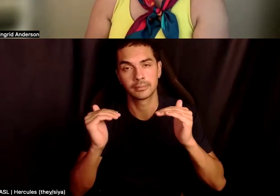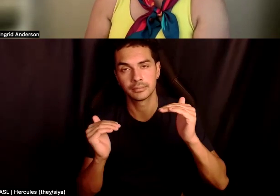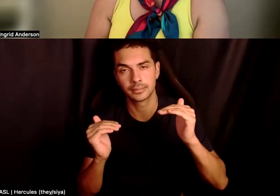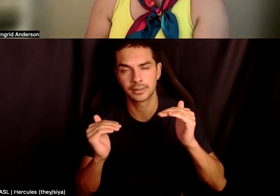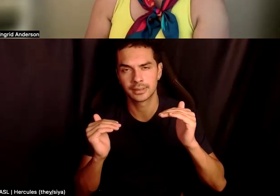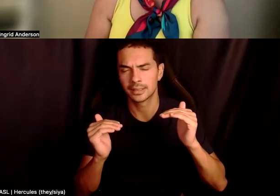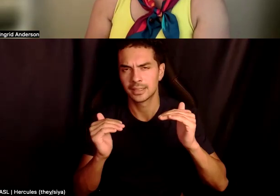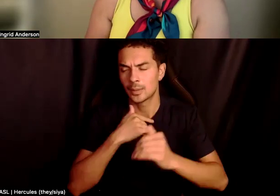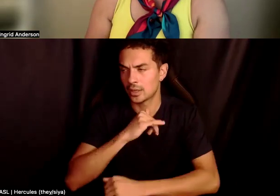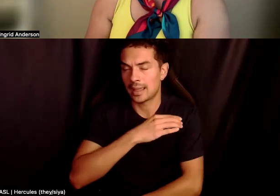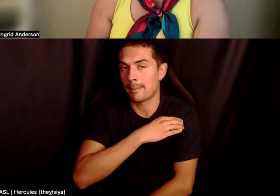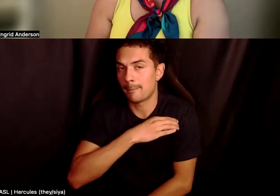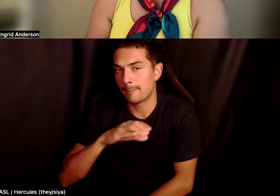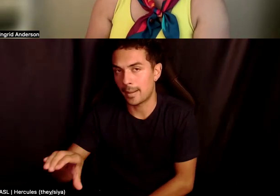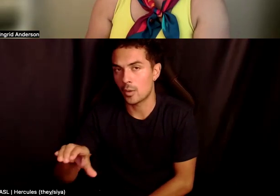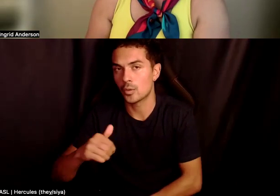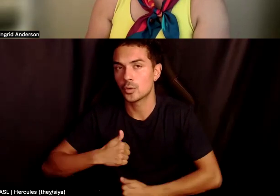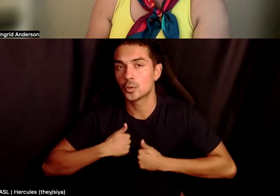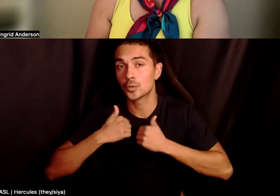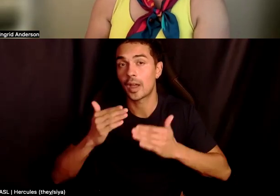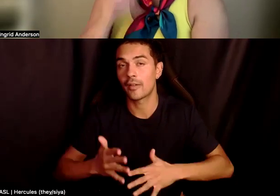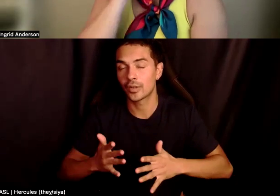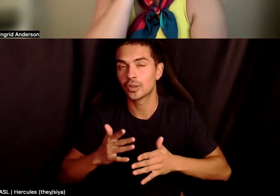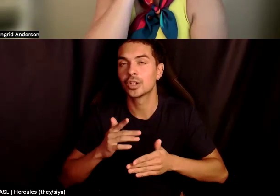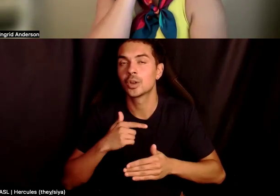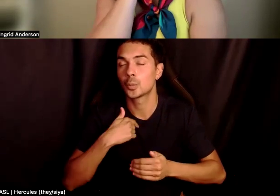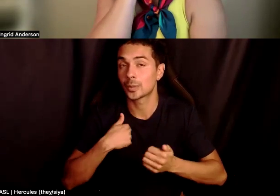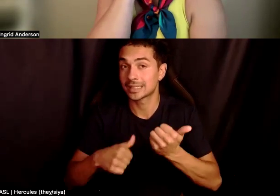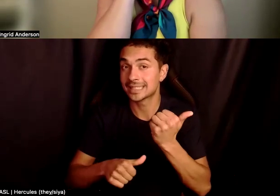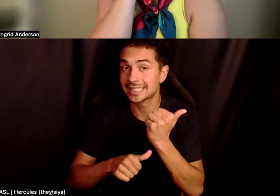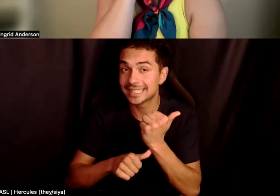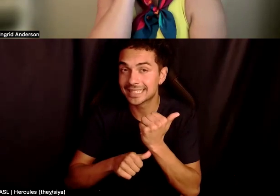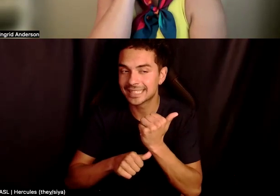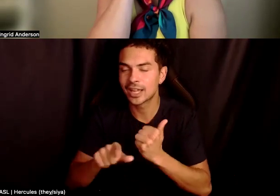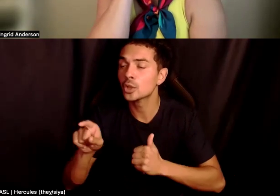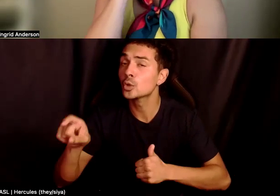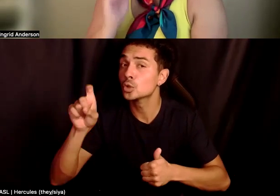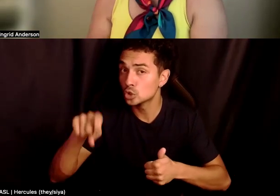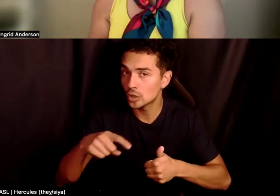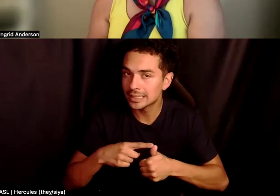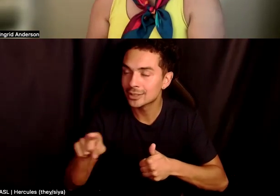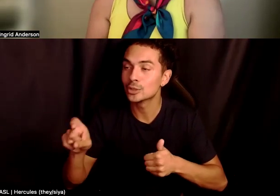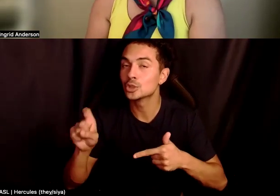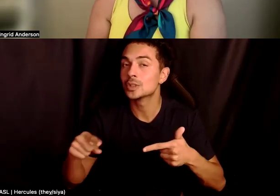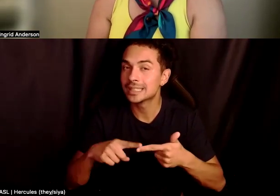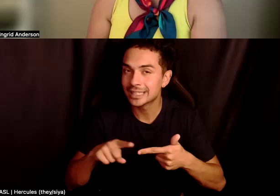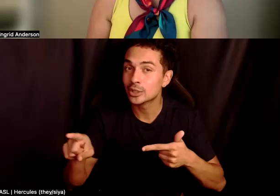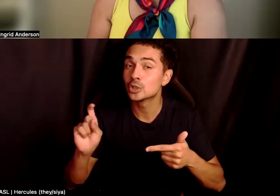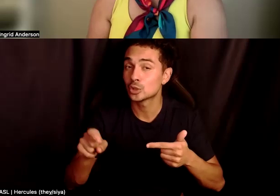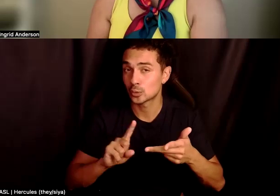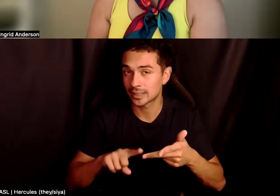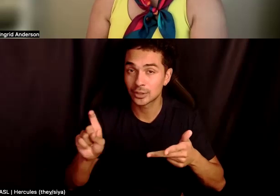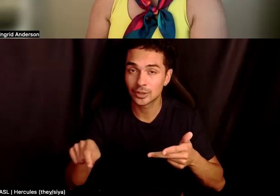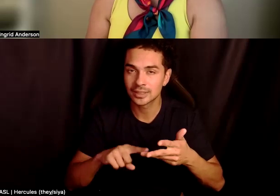survivors when we're assisting, um, a survivor instead of you should do this, you should do this, you need to do this,